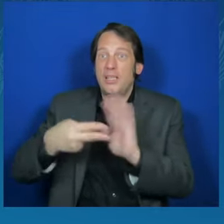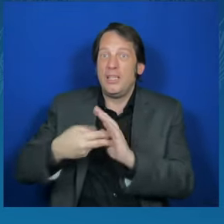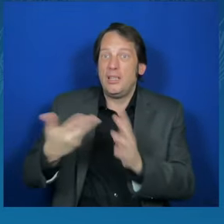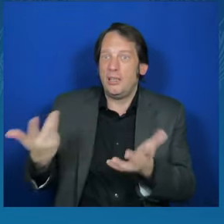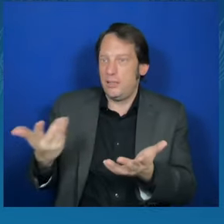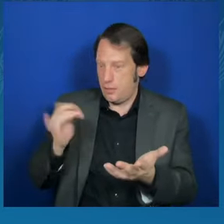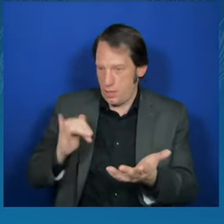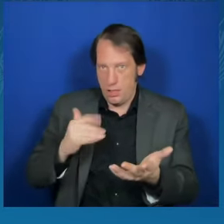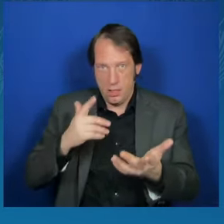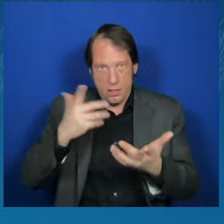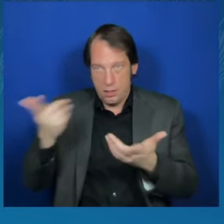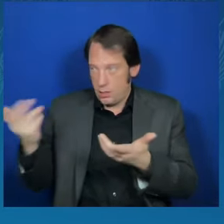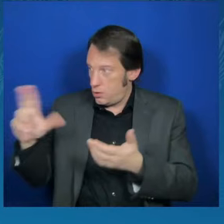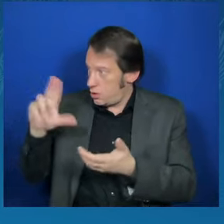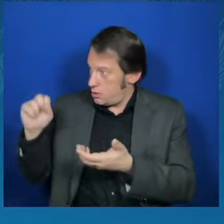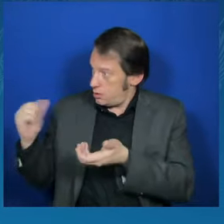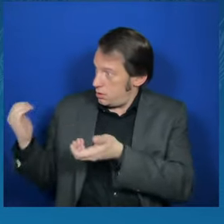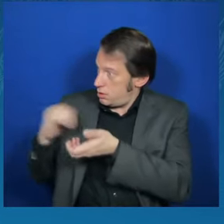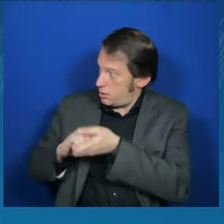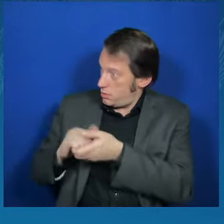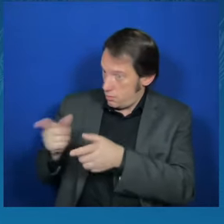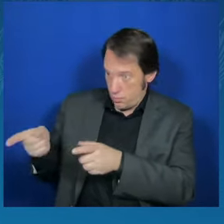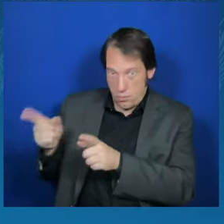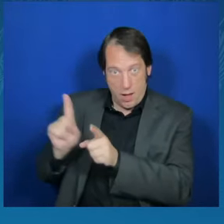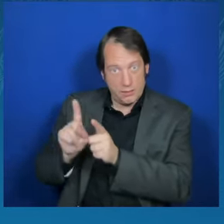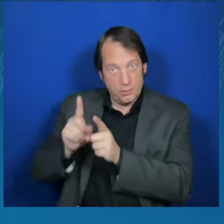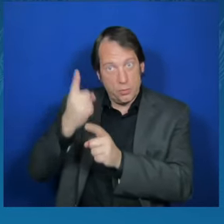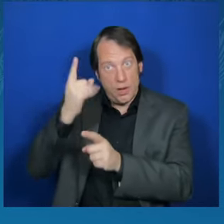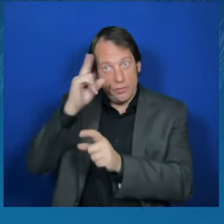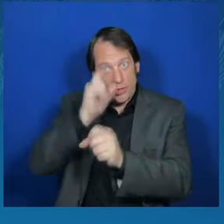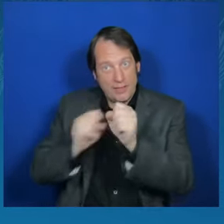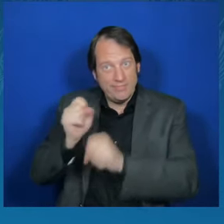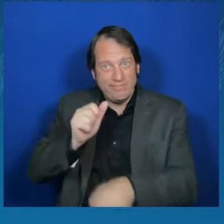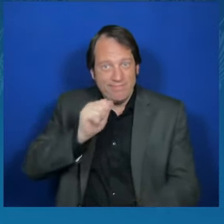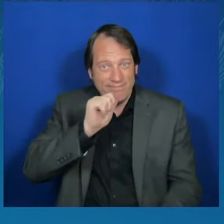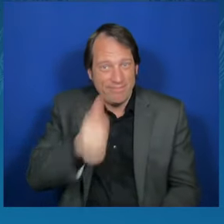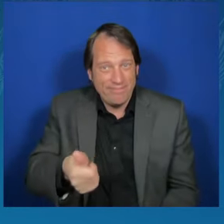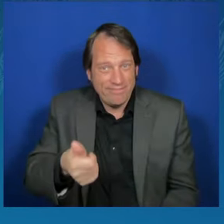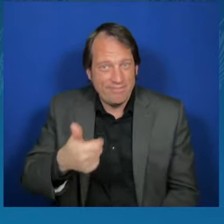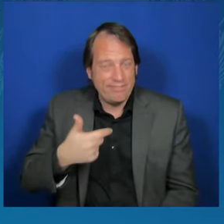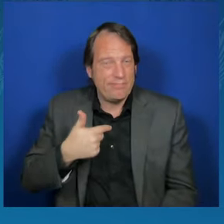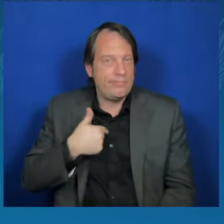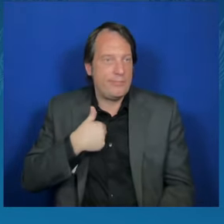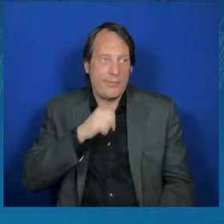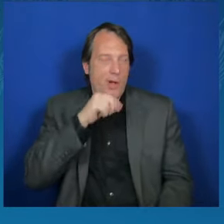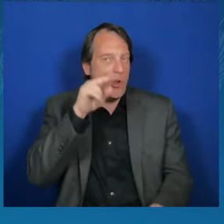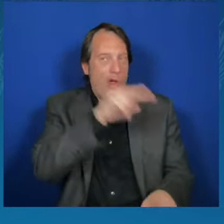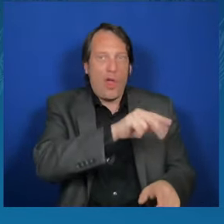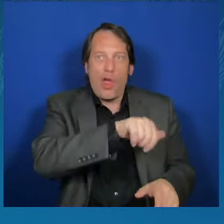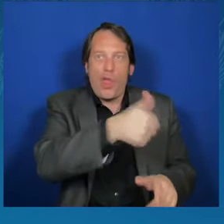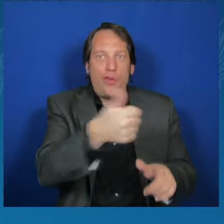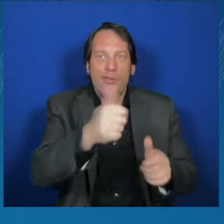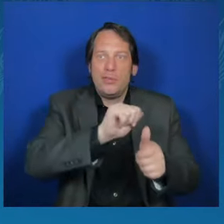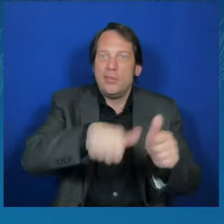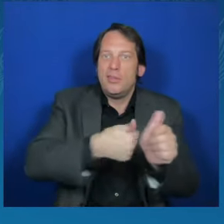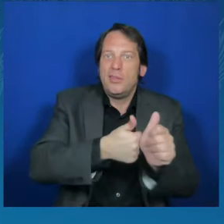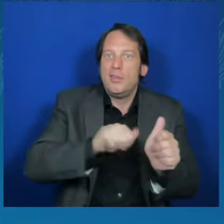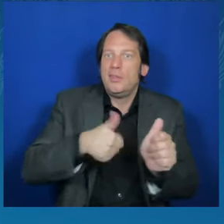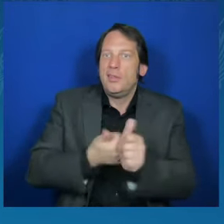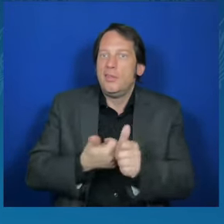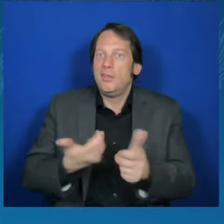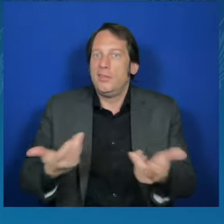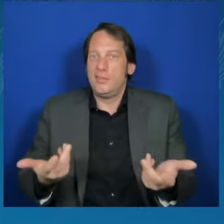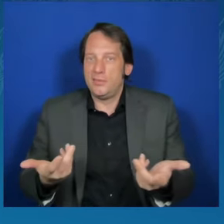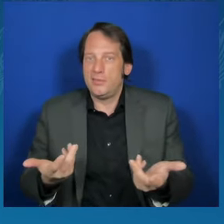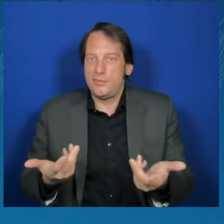And we also do not look into such alternatives strategically and politically. Is this package a way